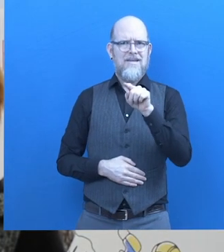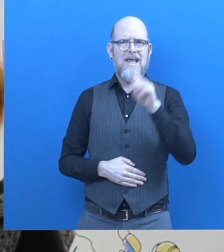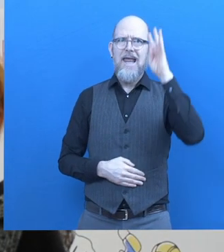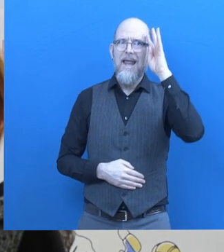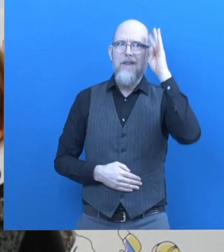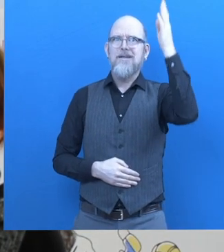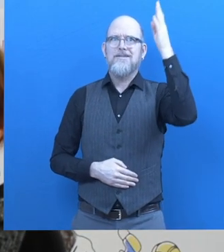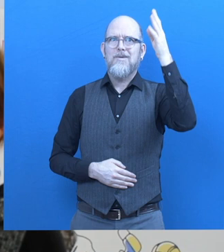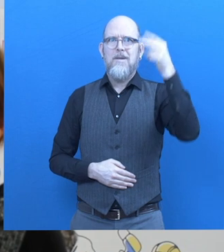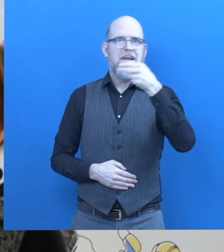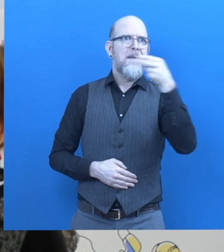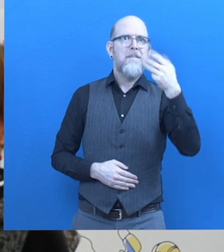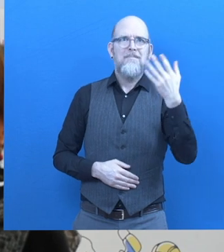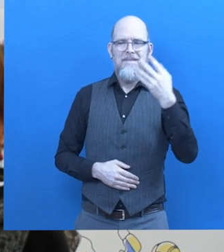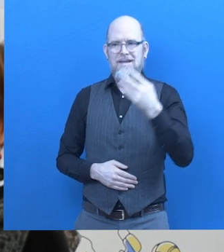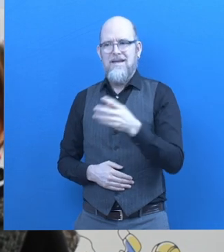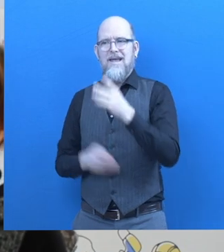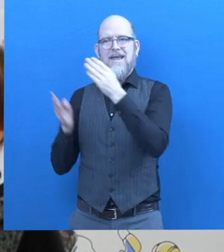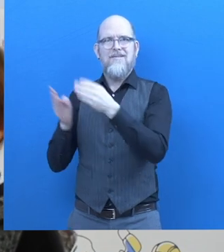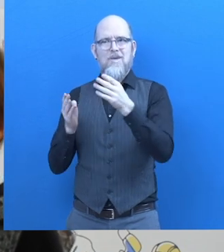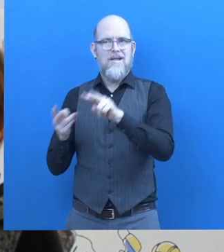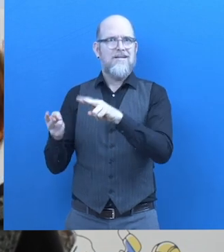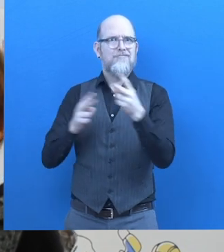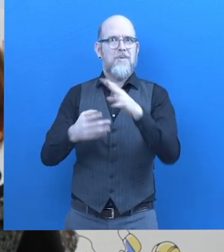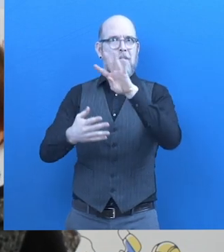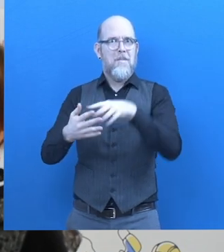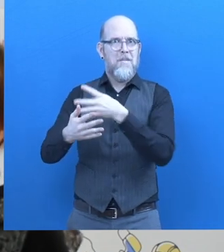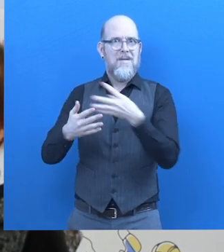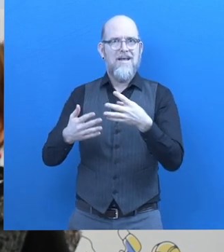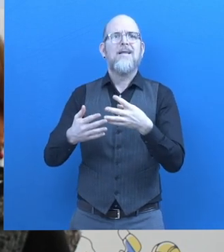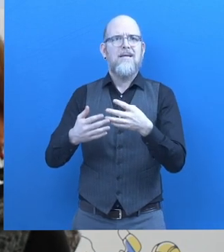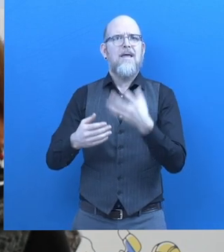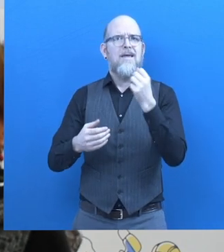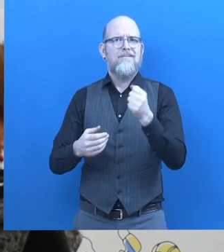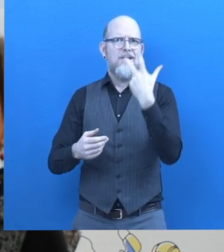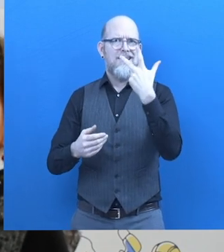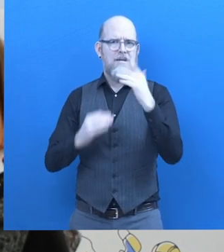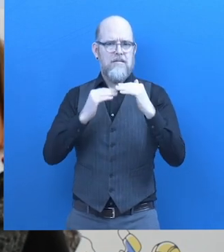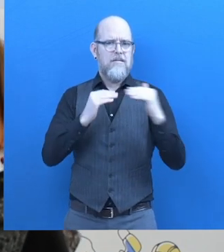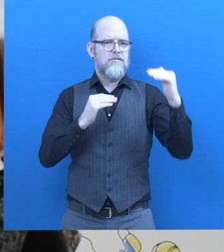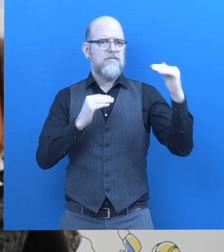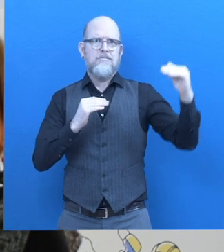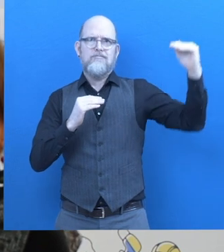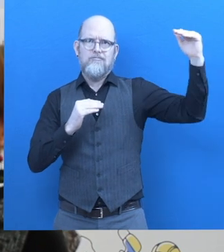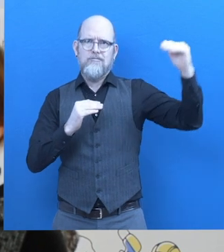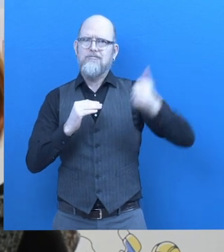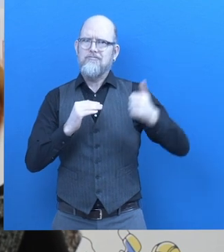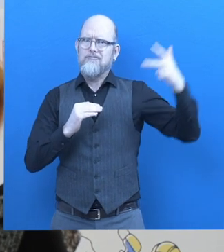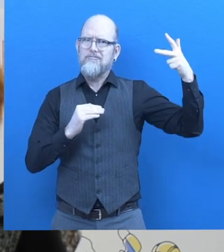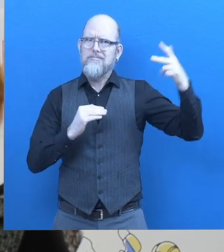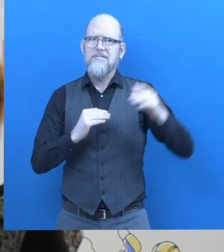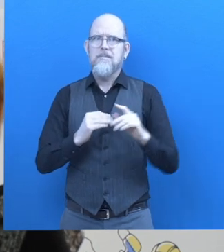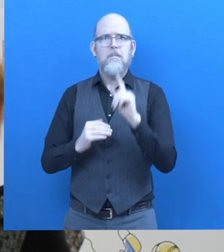about innovation that we call individual transition plan and we develop that in the three levels. Level 1, 2nd level and 3rd level